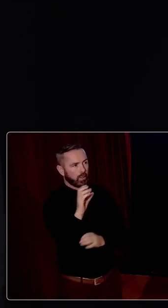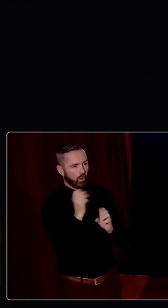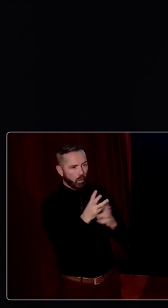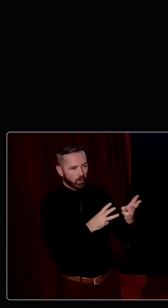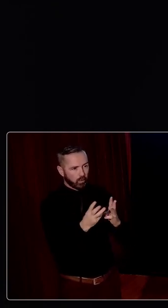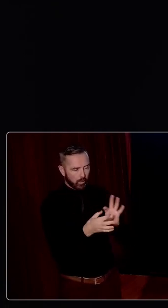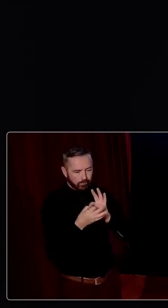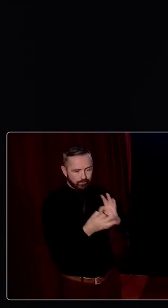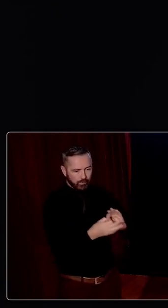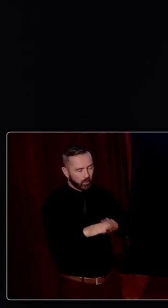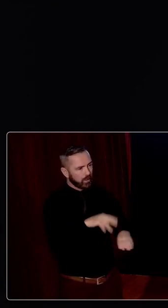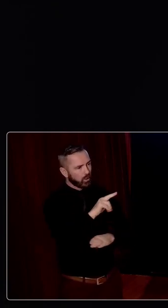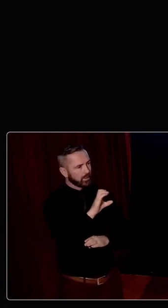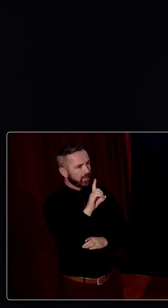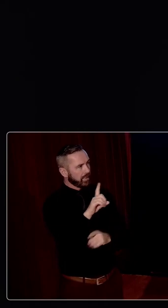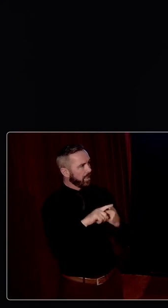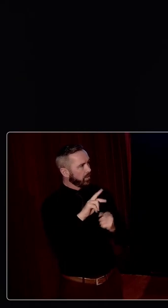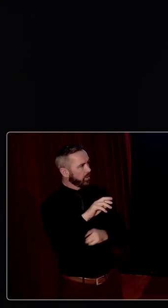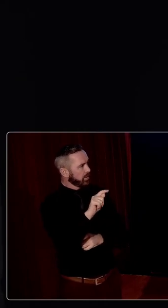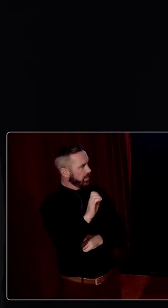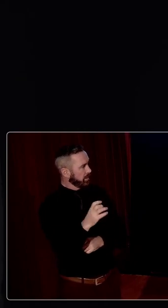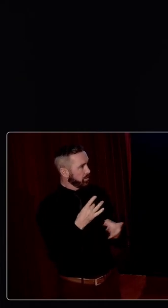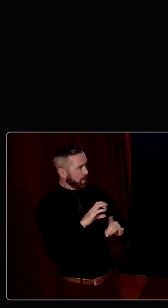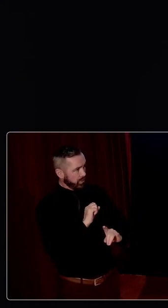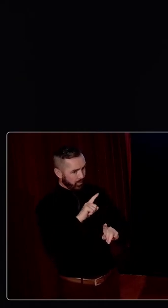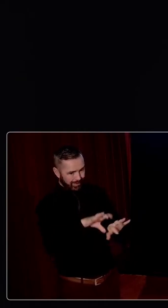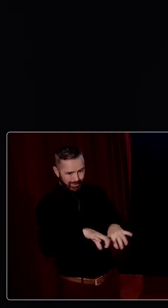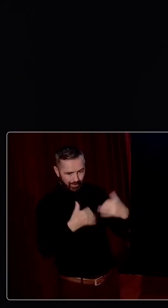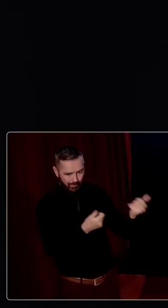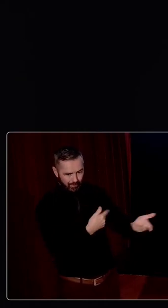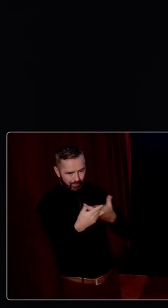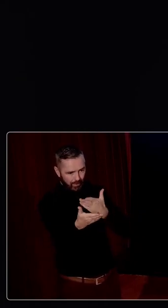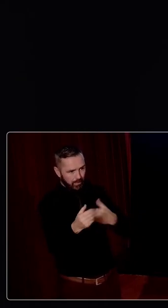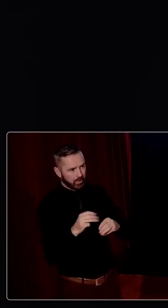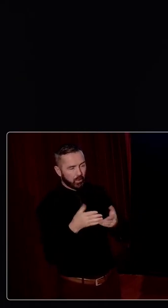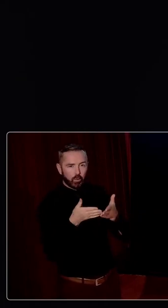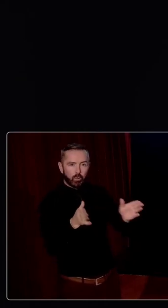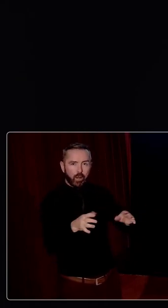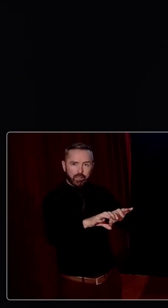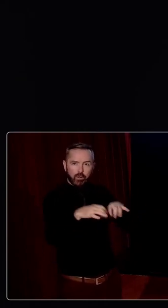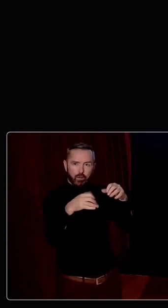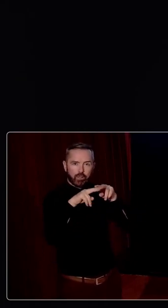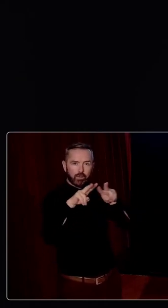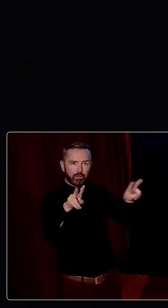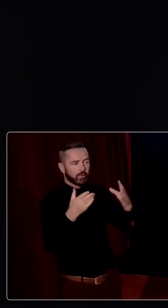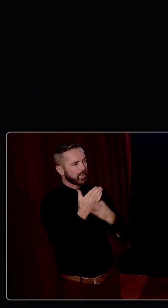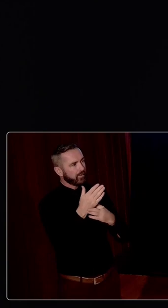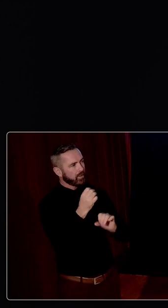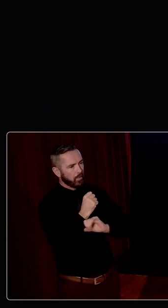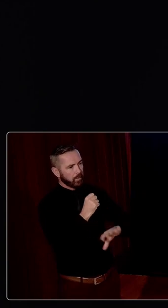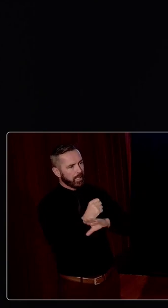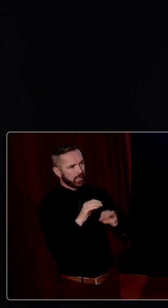in liaising between UCD and RTE and making sure that this conference was available to a much wider audience through the various